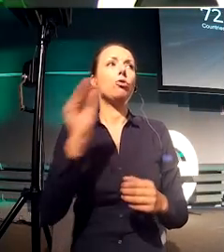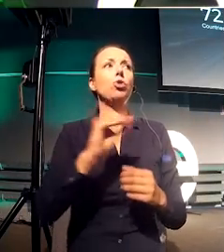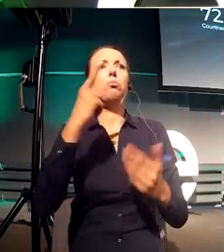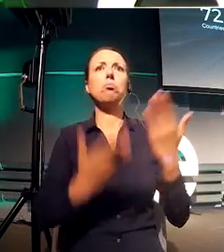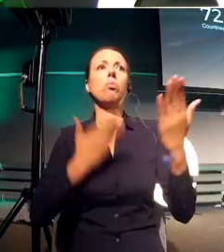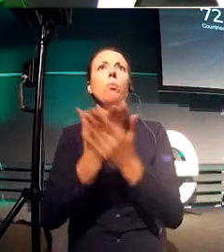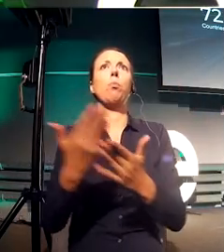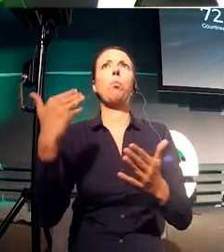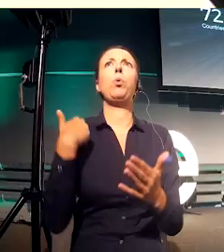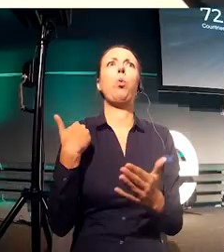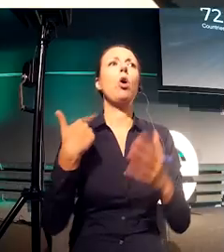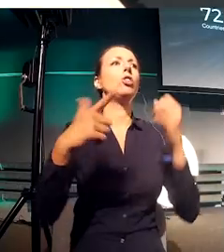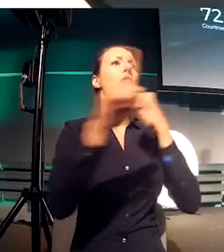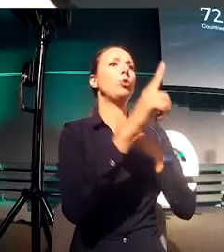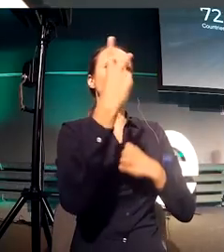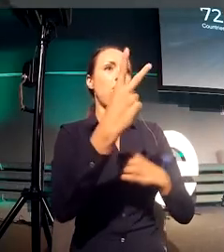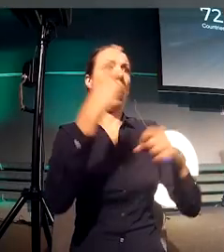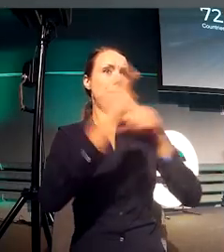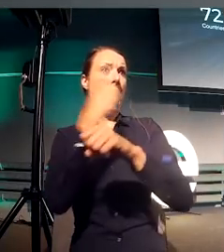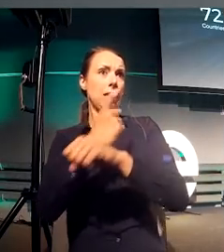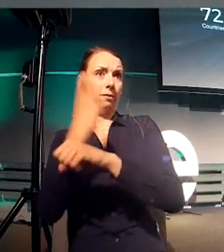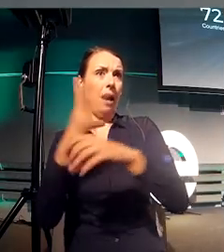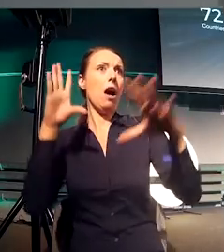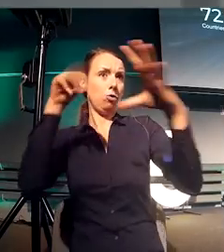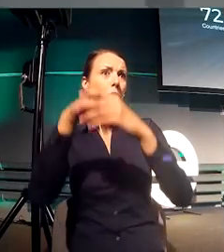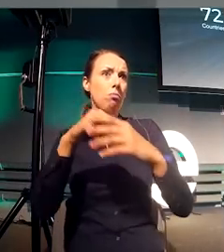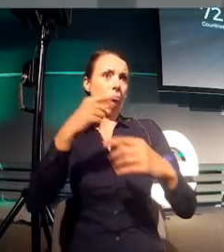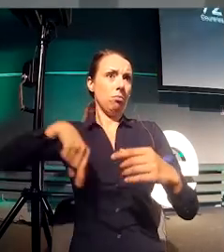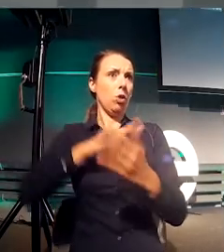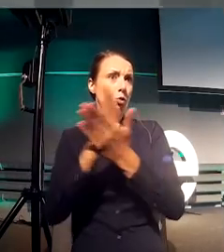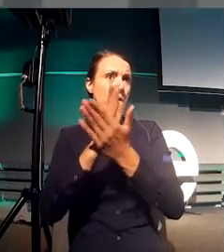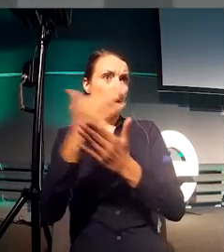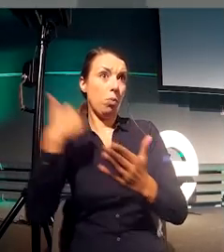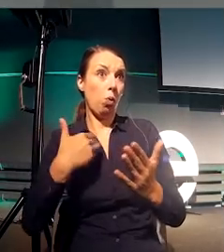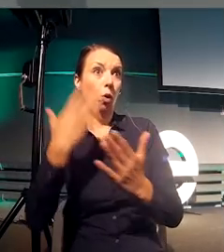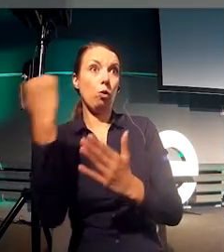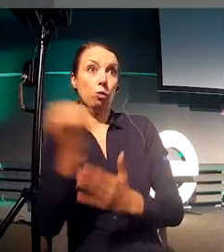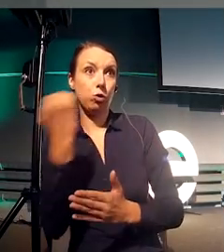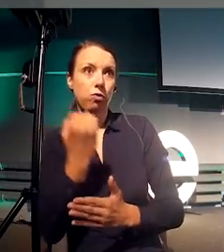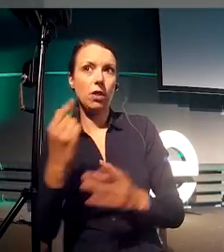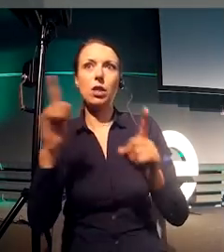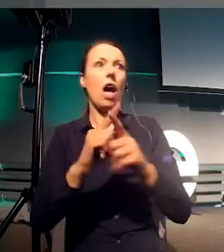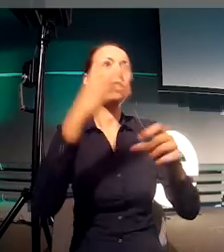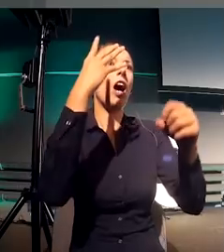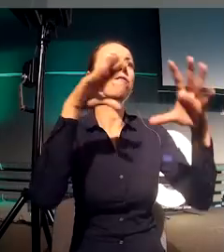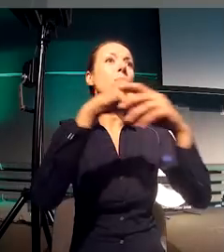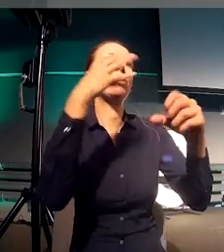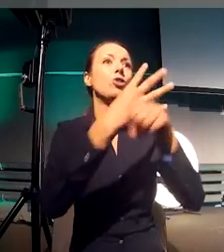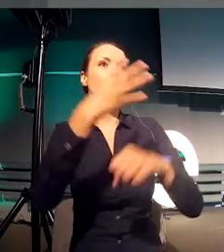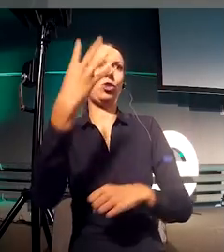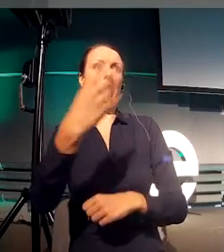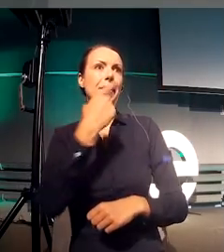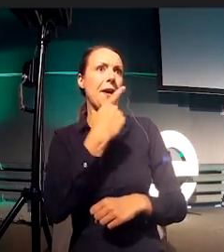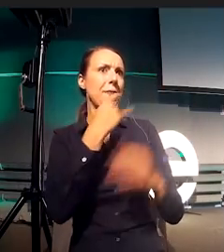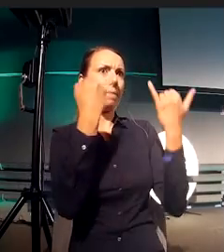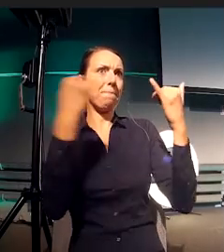cities around the world, and 44 languages. As your designers understand, this is where our problem starts. How do